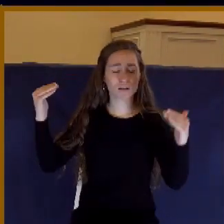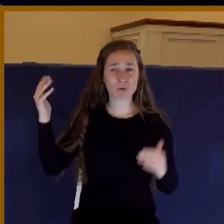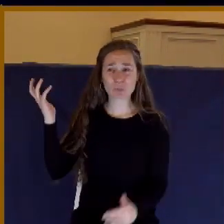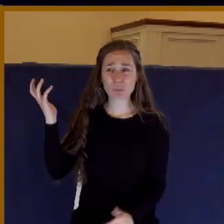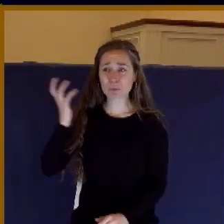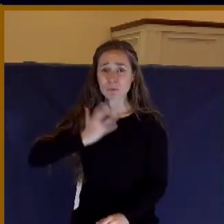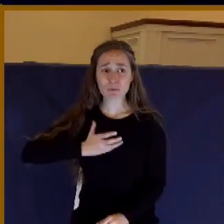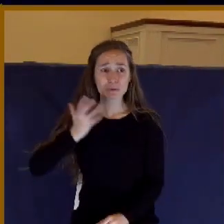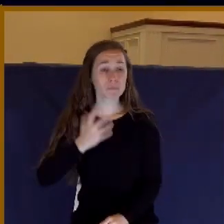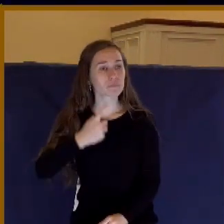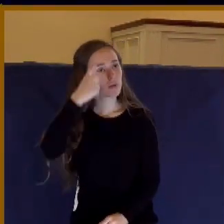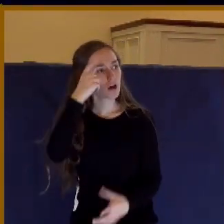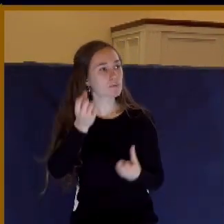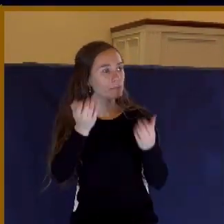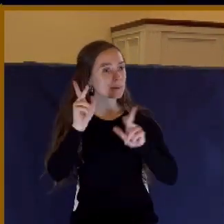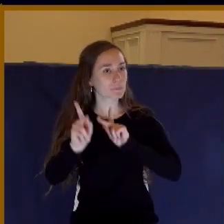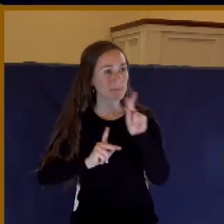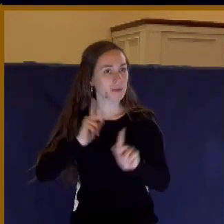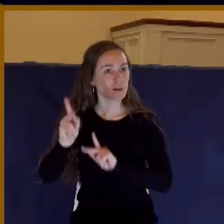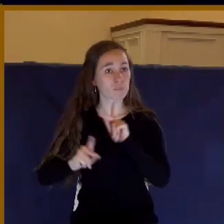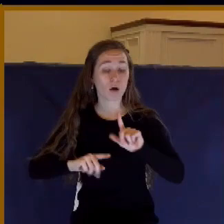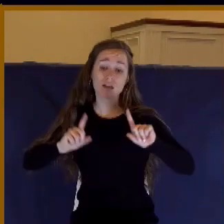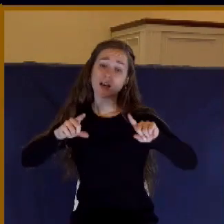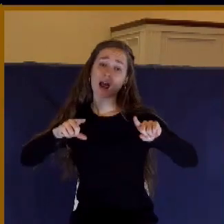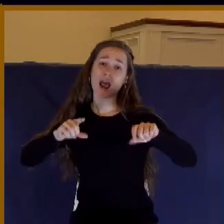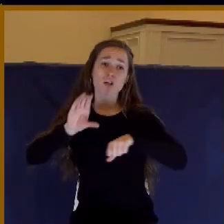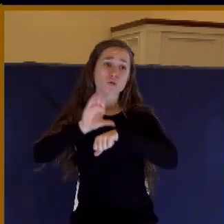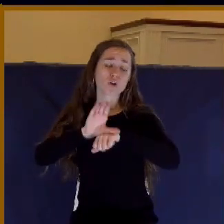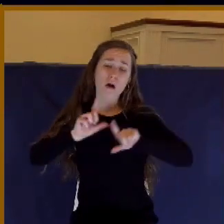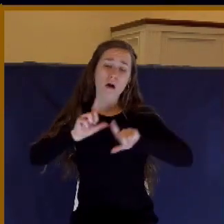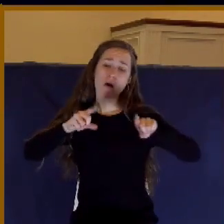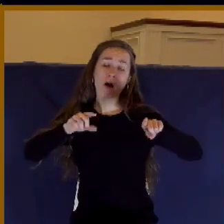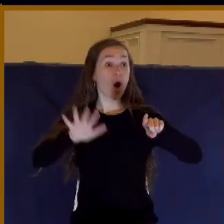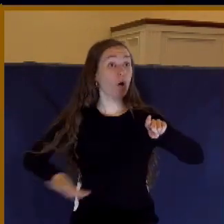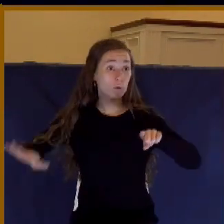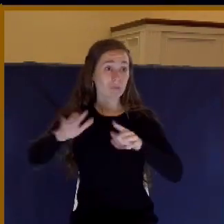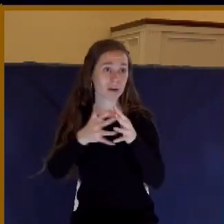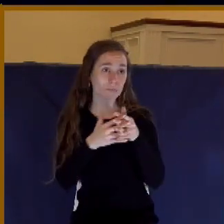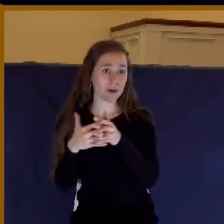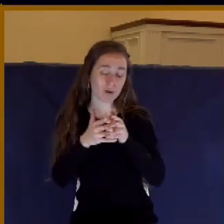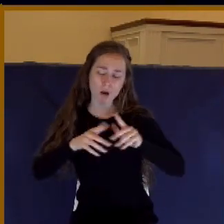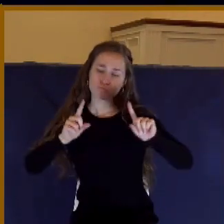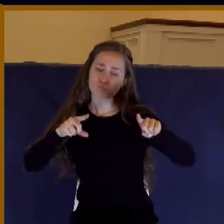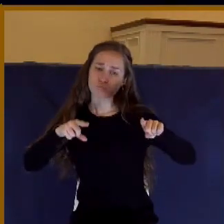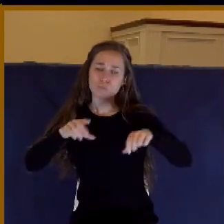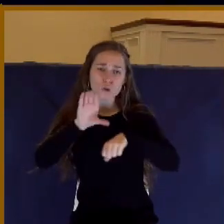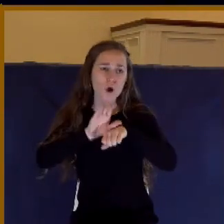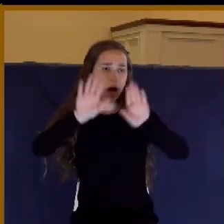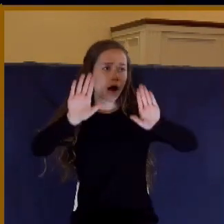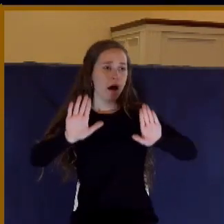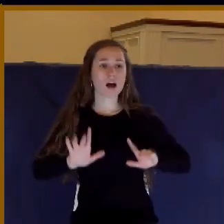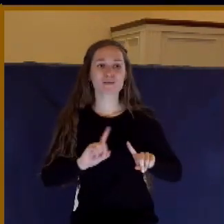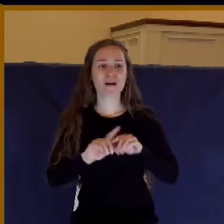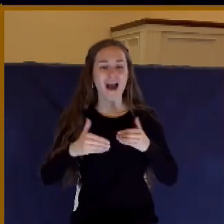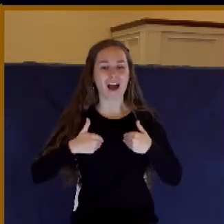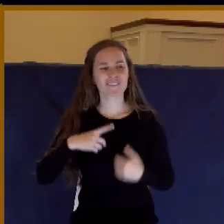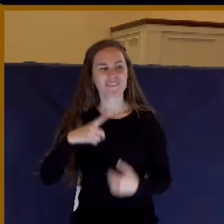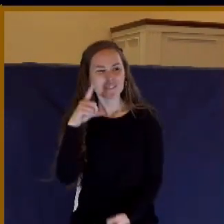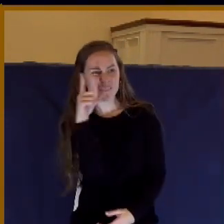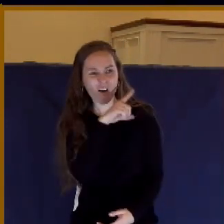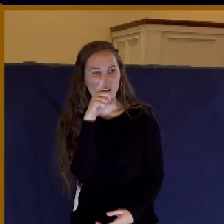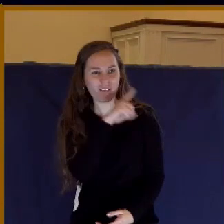there are many people who come to church all over in America, and they have a false assurance.